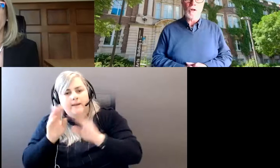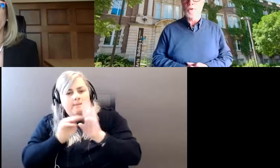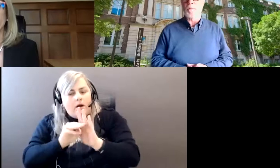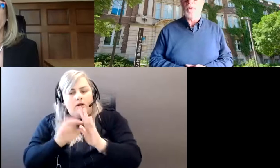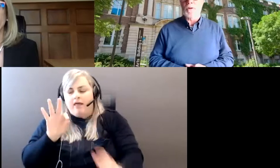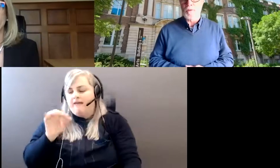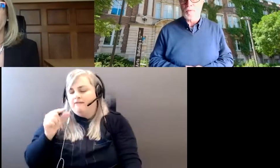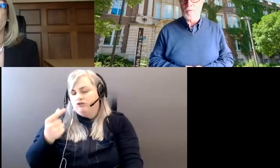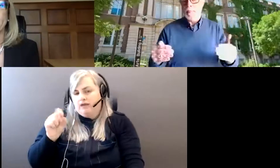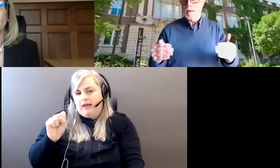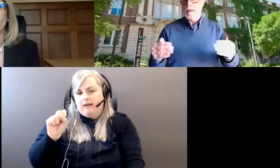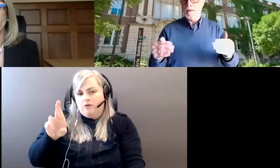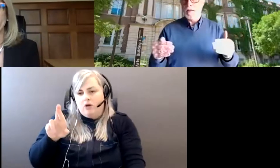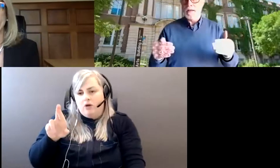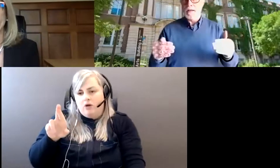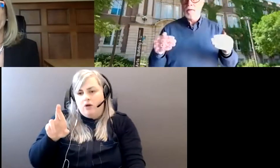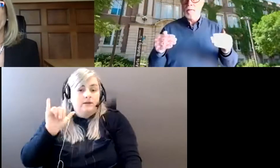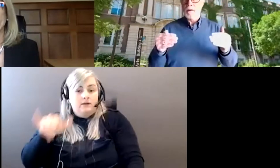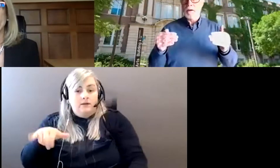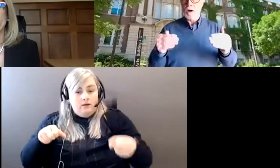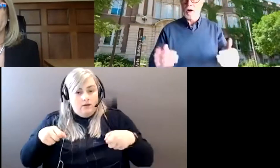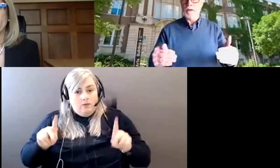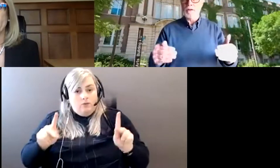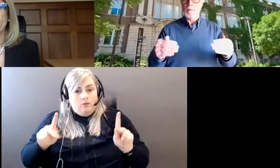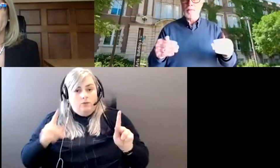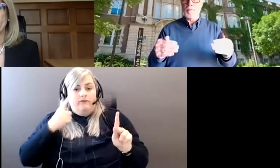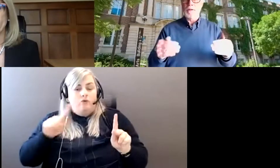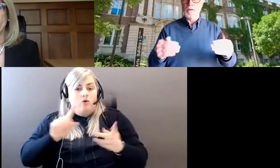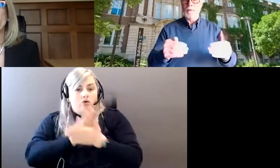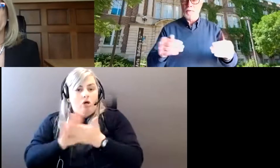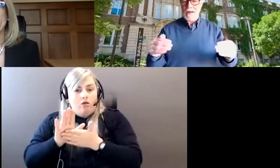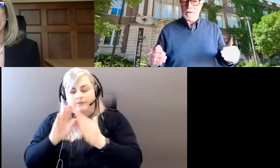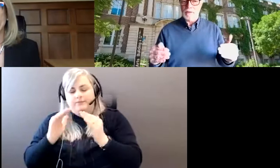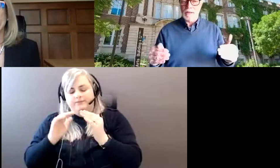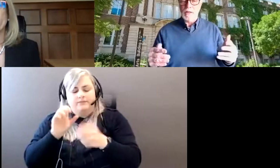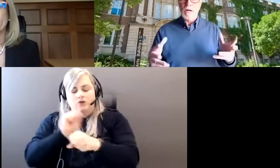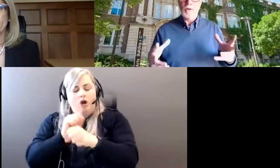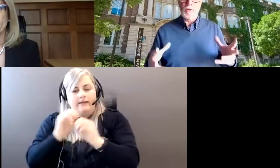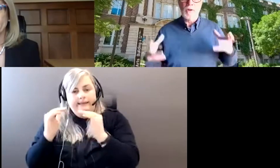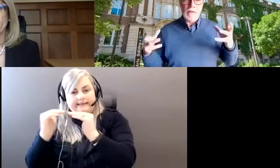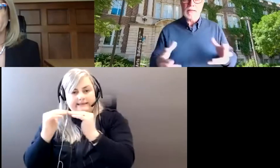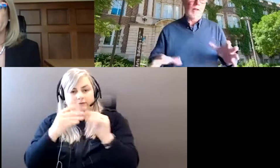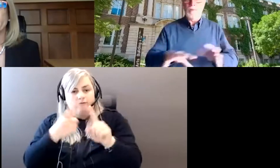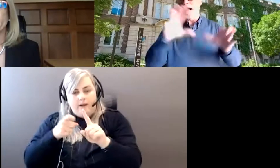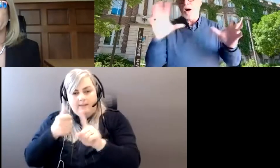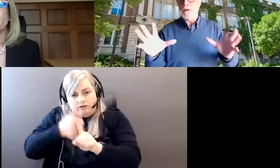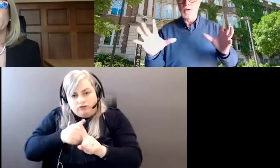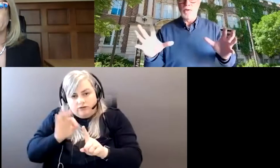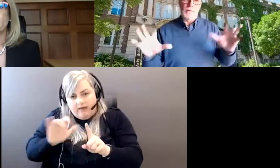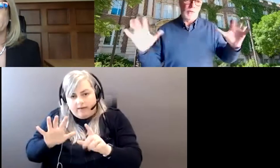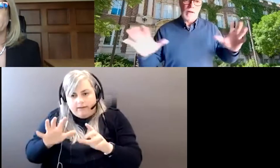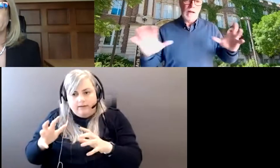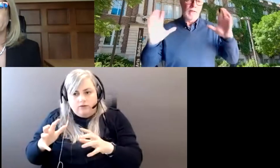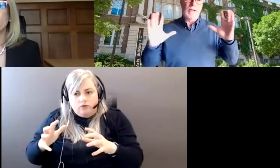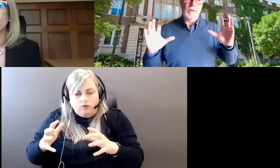And it's also an opportunity for the colleagues from the different faculties to get together and they already do.